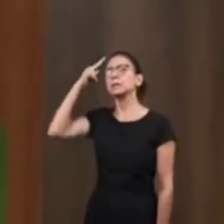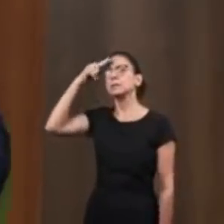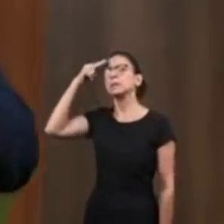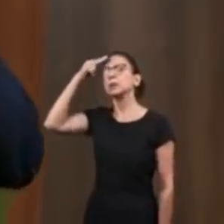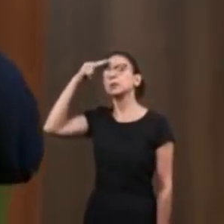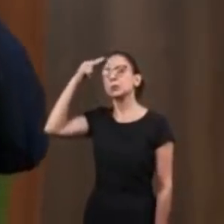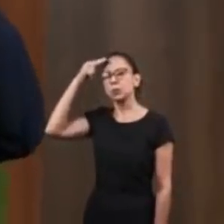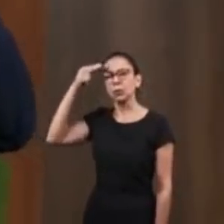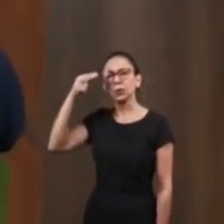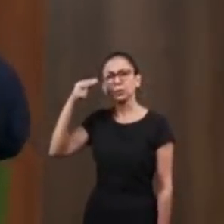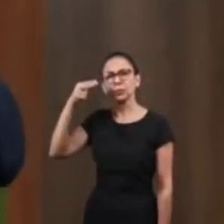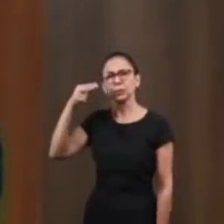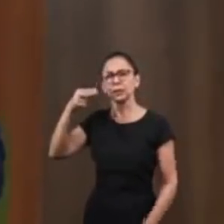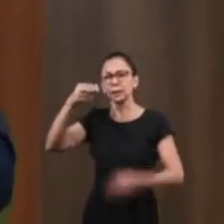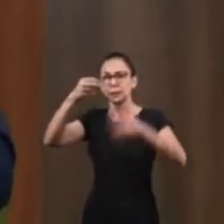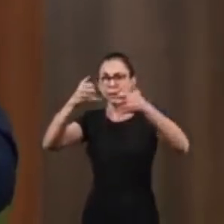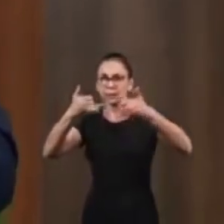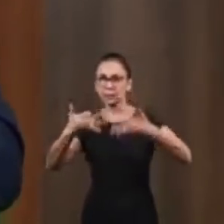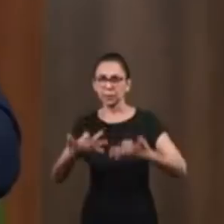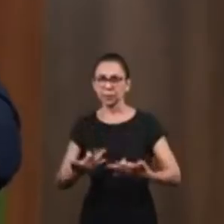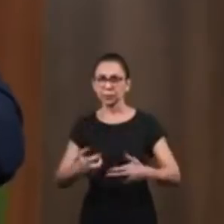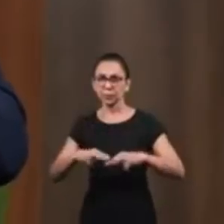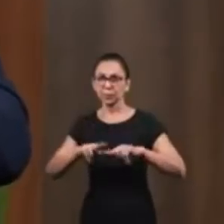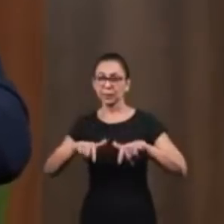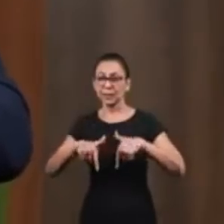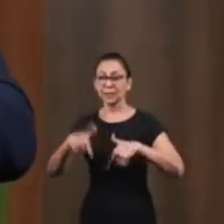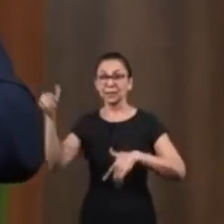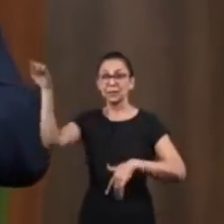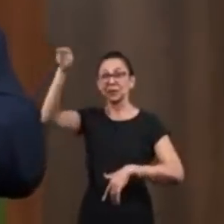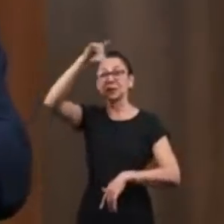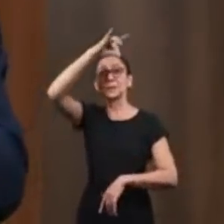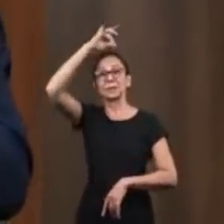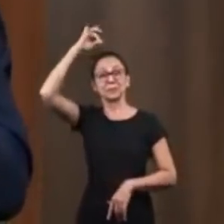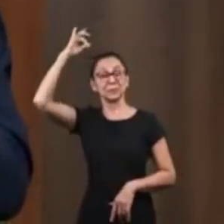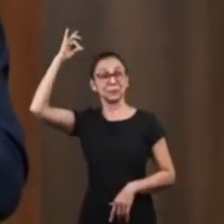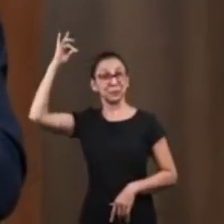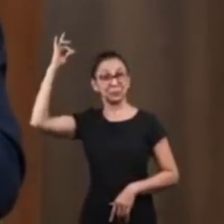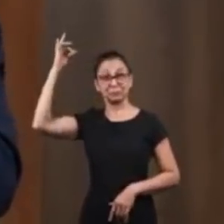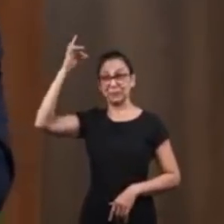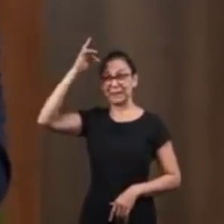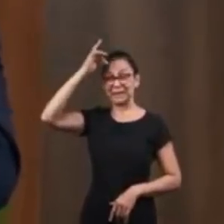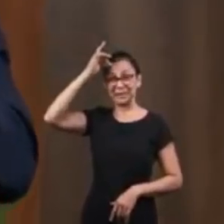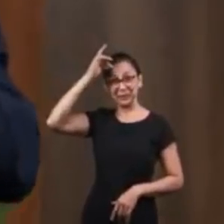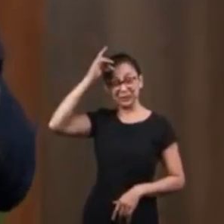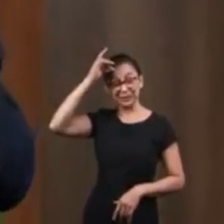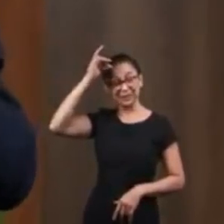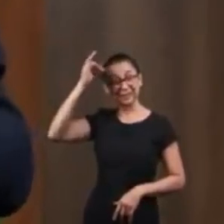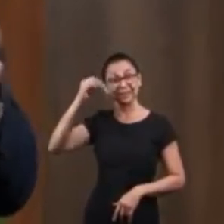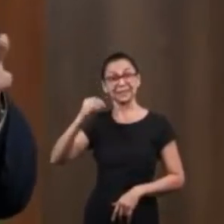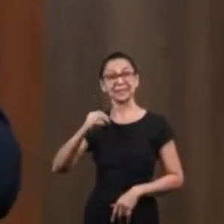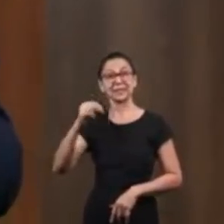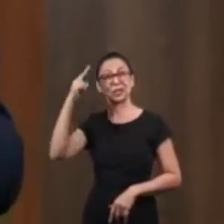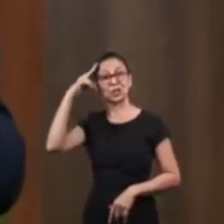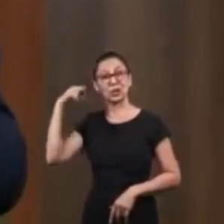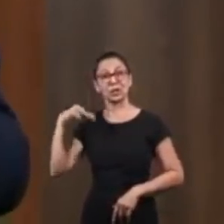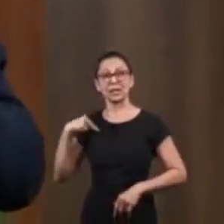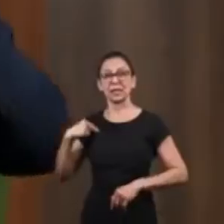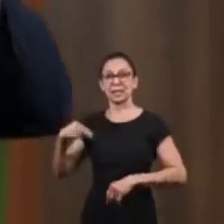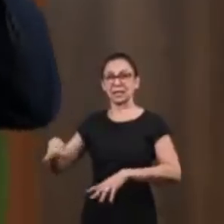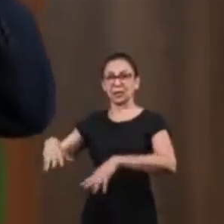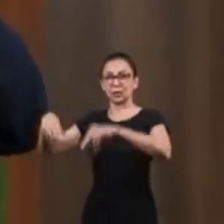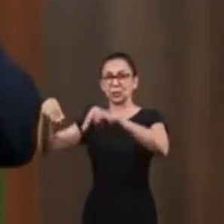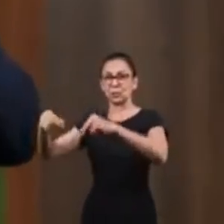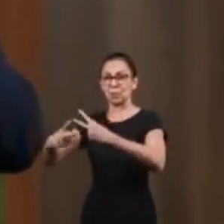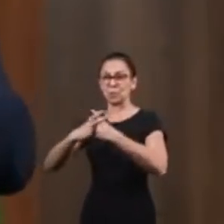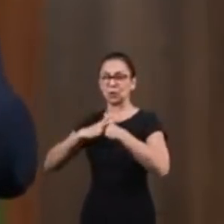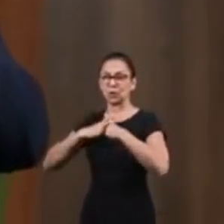through the revelation of the Holy Spirit. And then, he was taken out of prison and put as